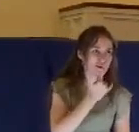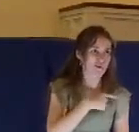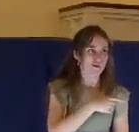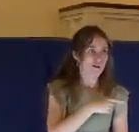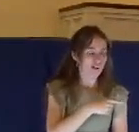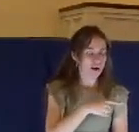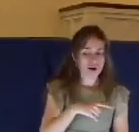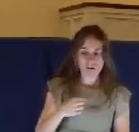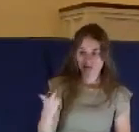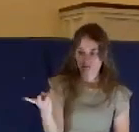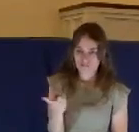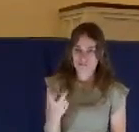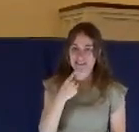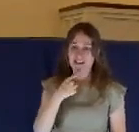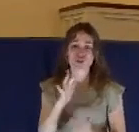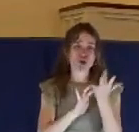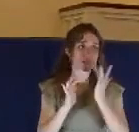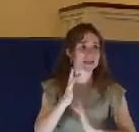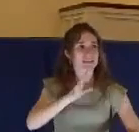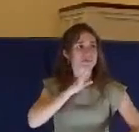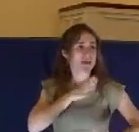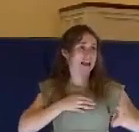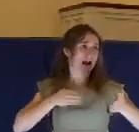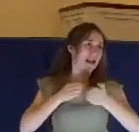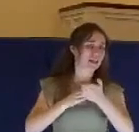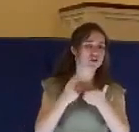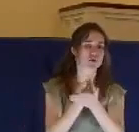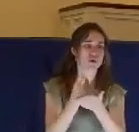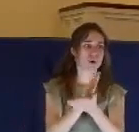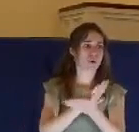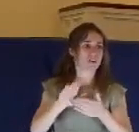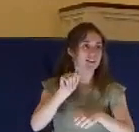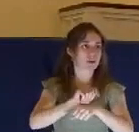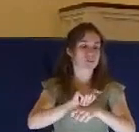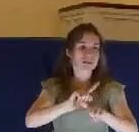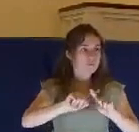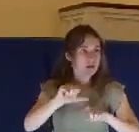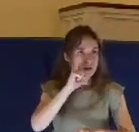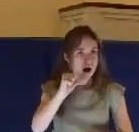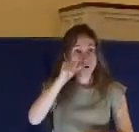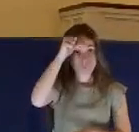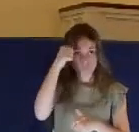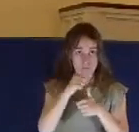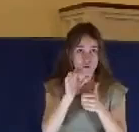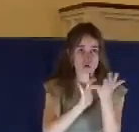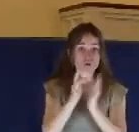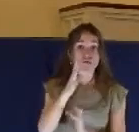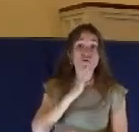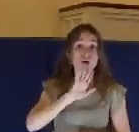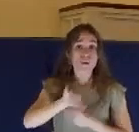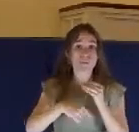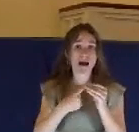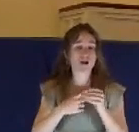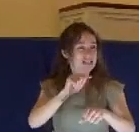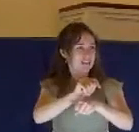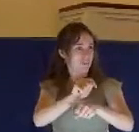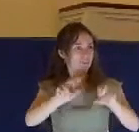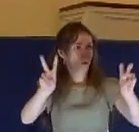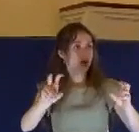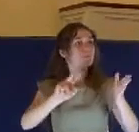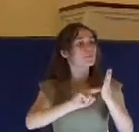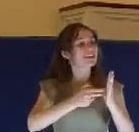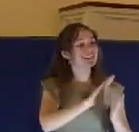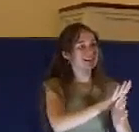against the holy temple. And that's not at all what Jesus was doing. You remember what Jesus was talking about? He was talking about the temple of his body, not